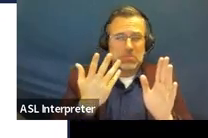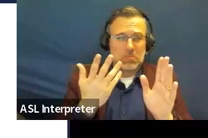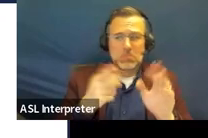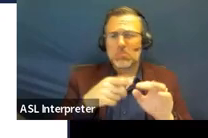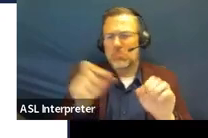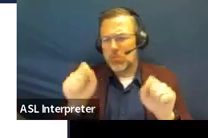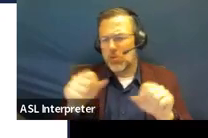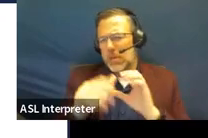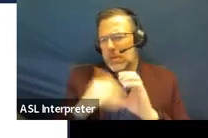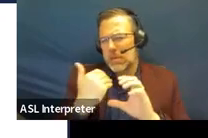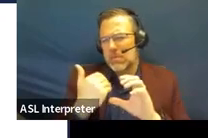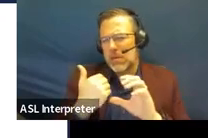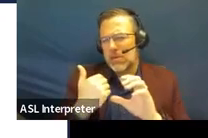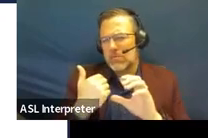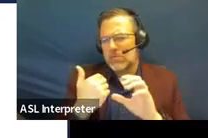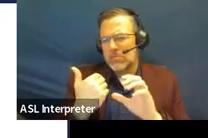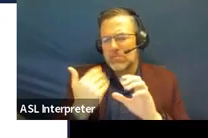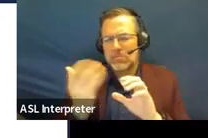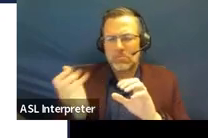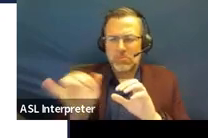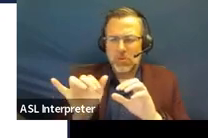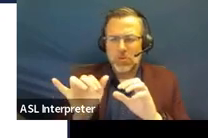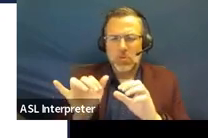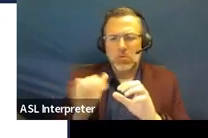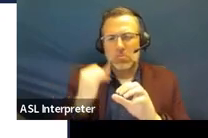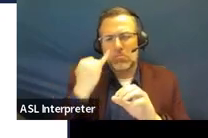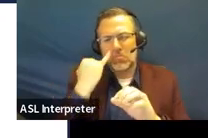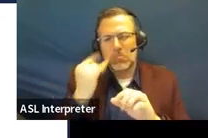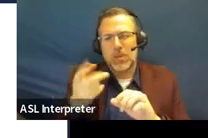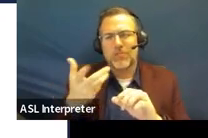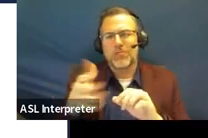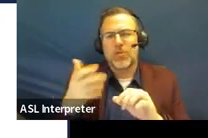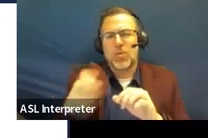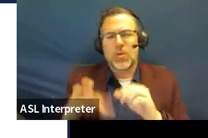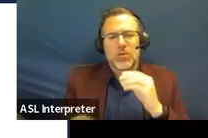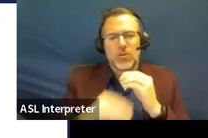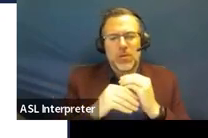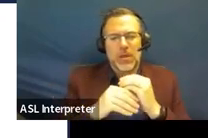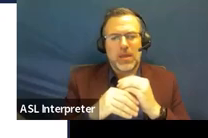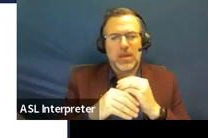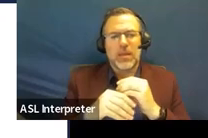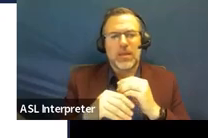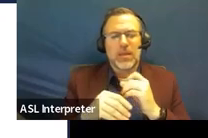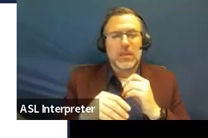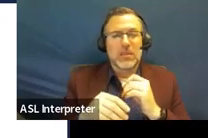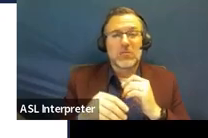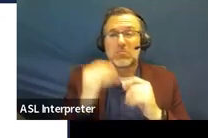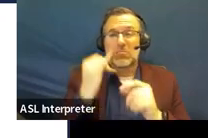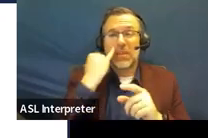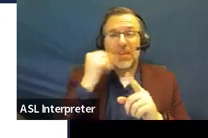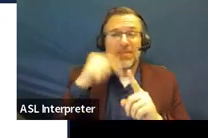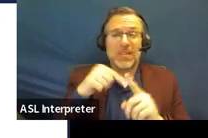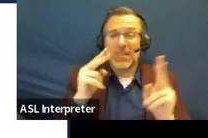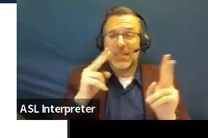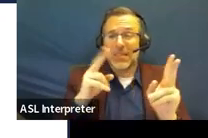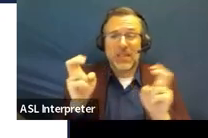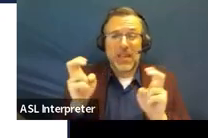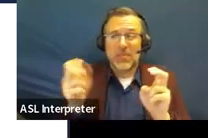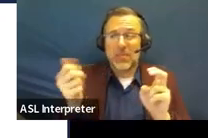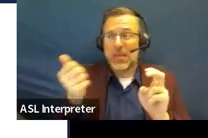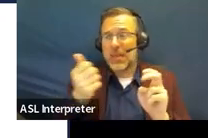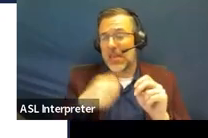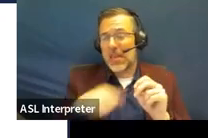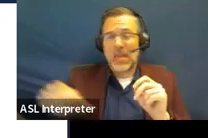email me too, or, uh, whatever, if you don't feel like adding it. But there's anything on this topic that you think might have